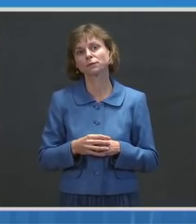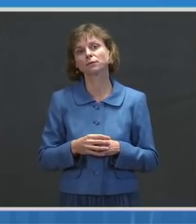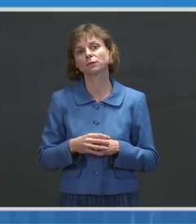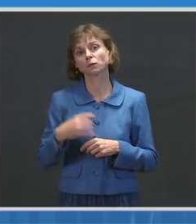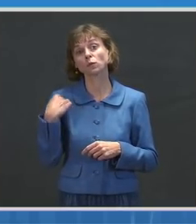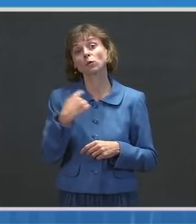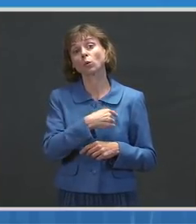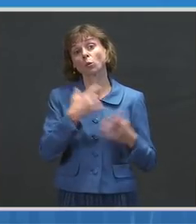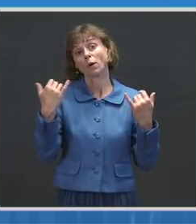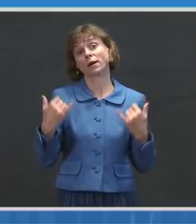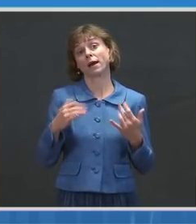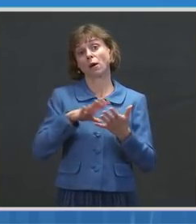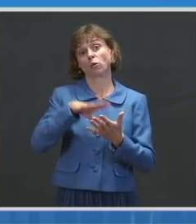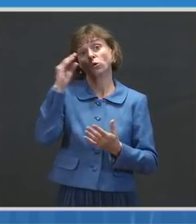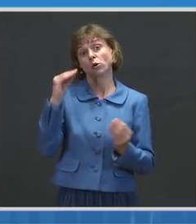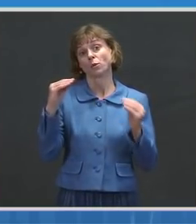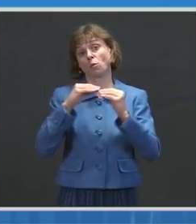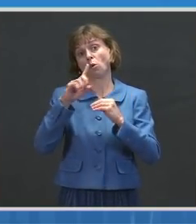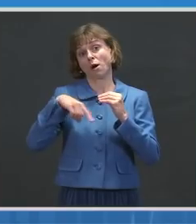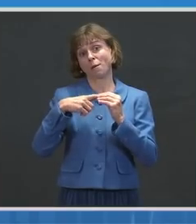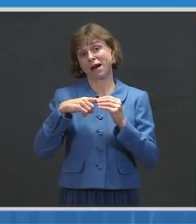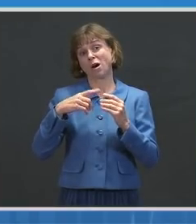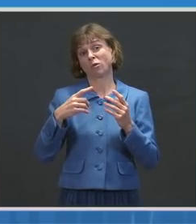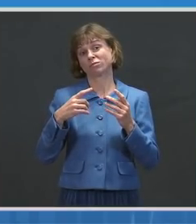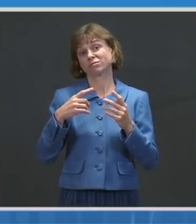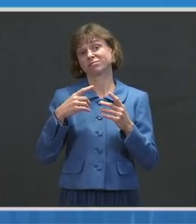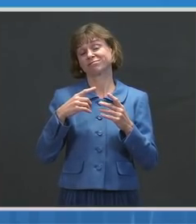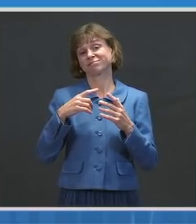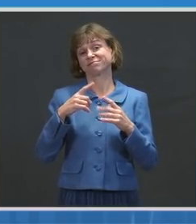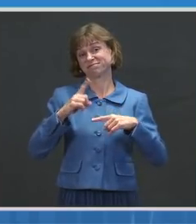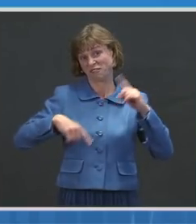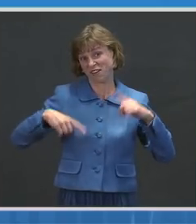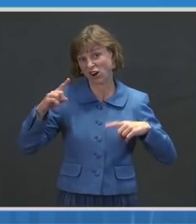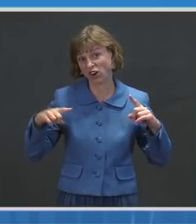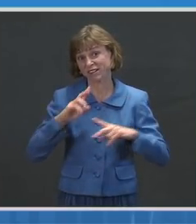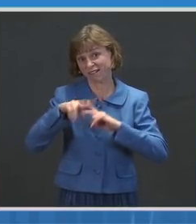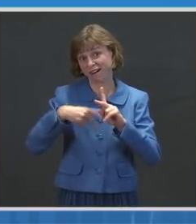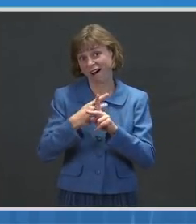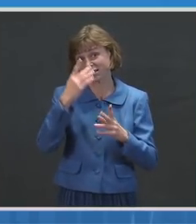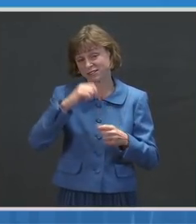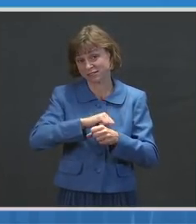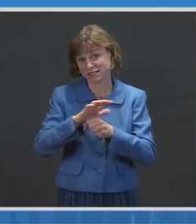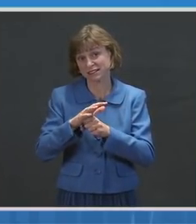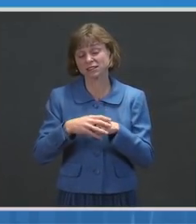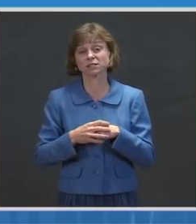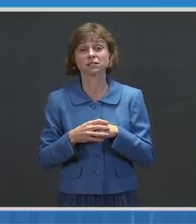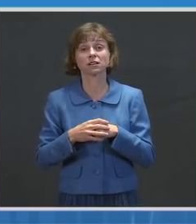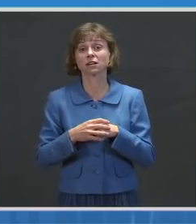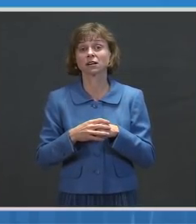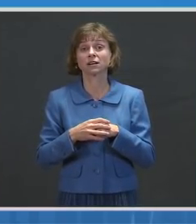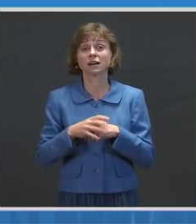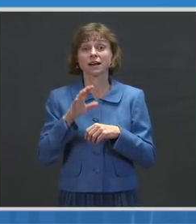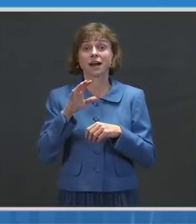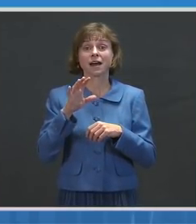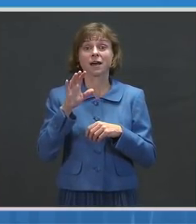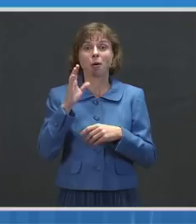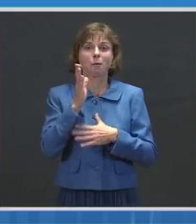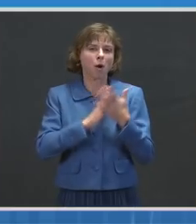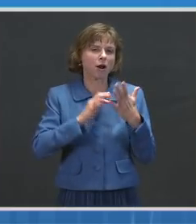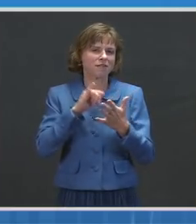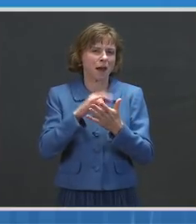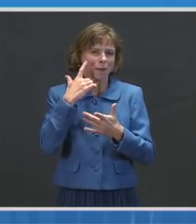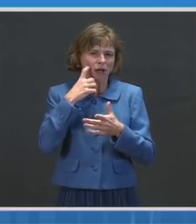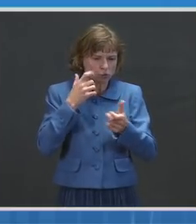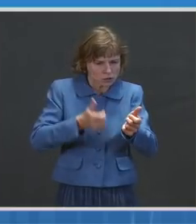variants, and the number of variants that you're hearing increase is very much at least in part due to the fact that we're doing a lot more sequencing